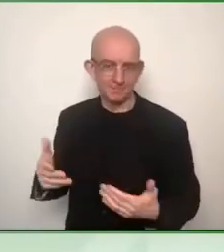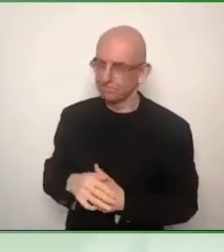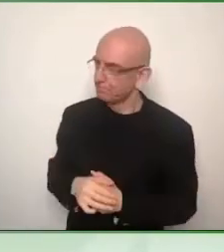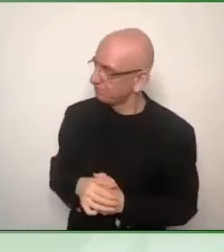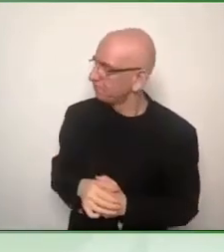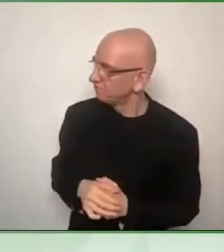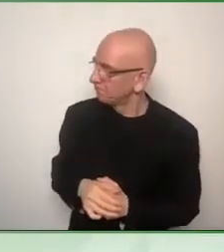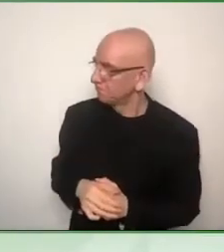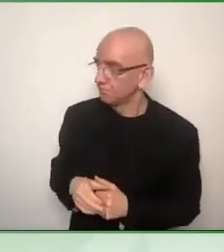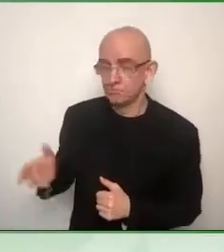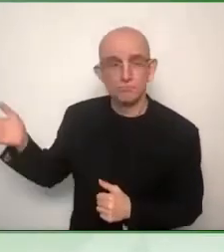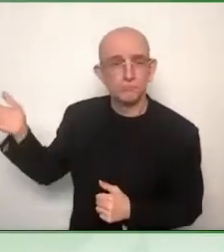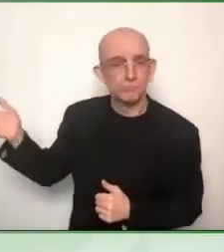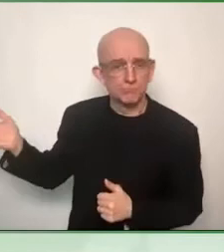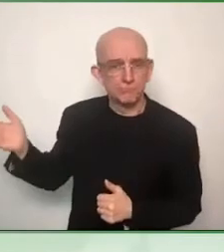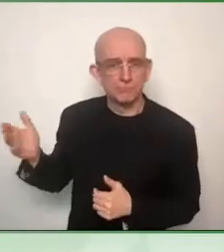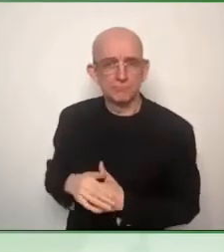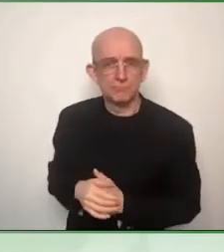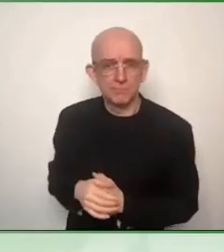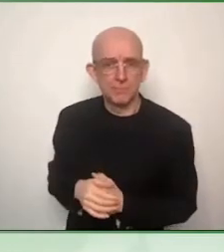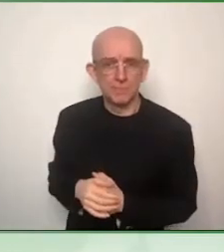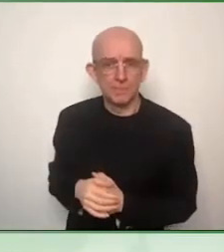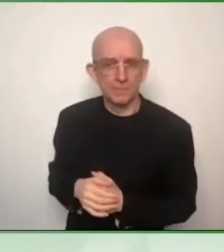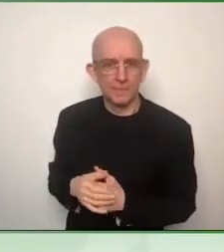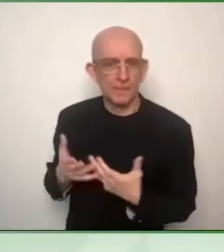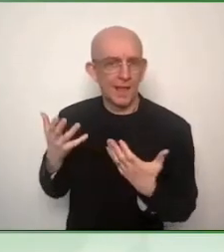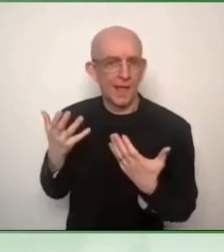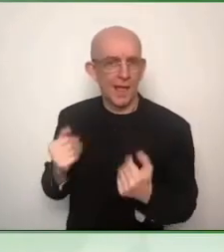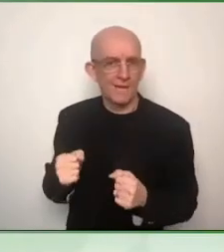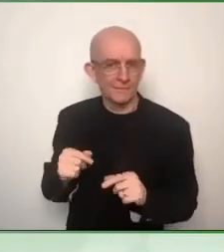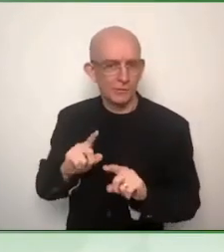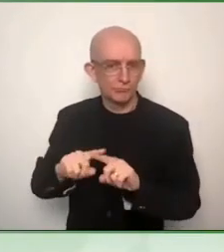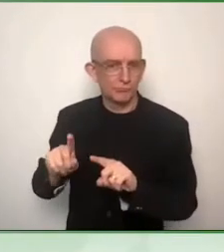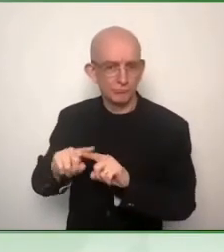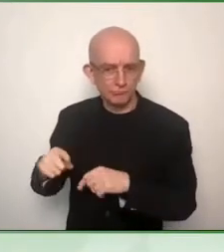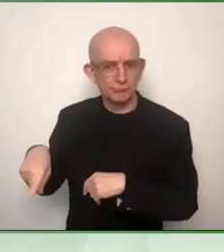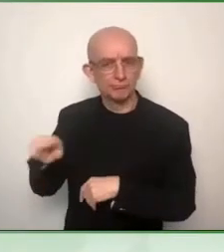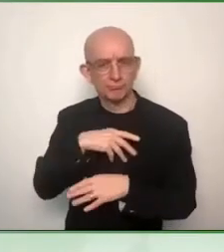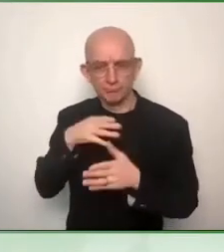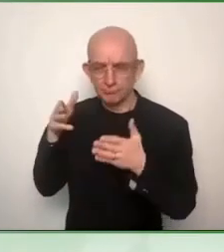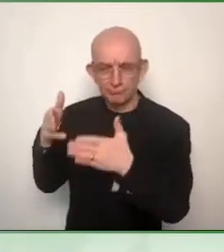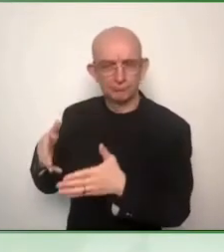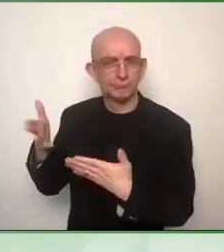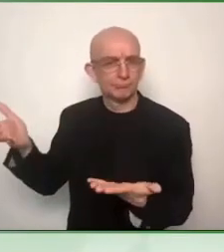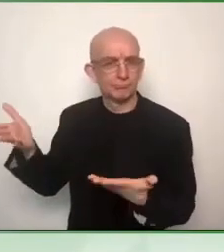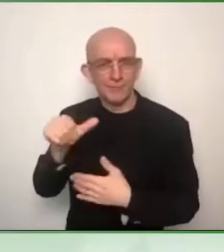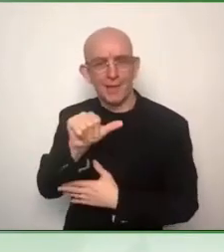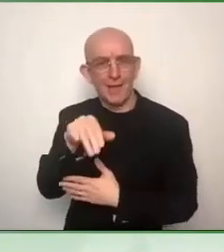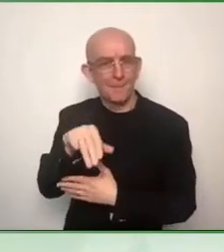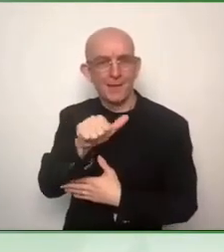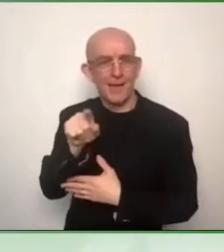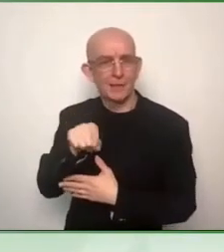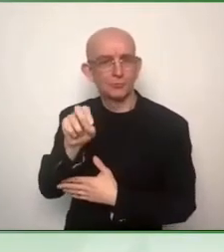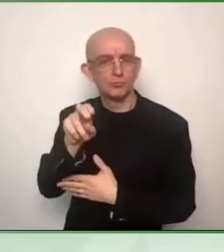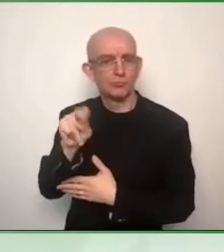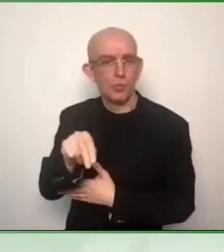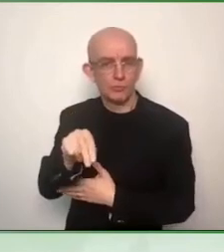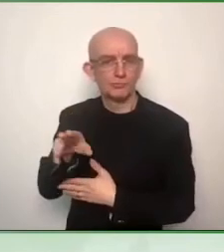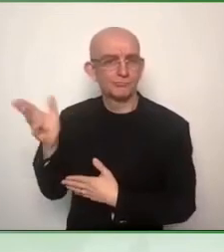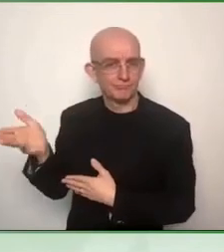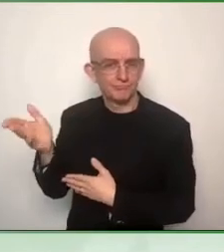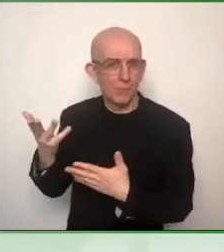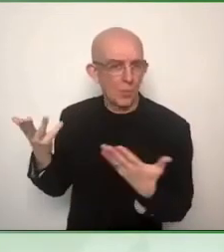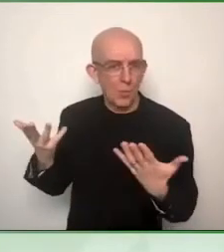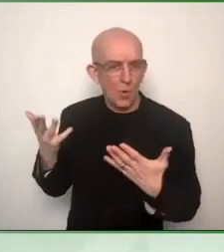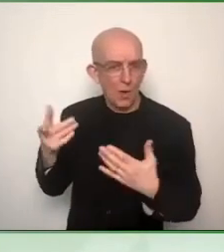that he said, well, rather than just following a checklist, Amazon always had and still has this idea and this